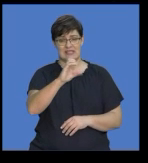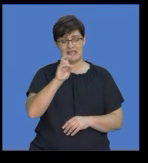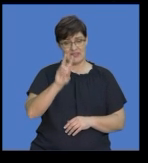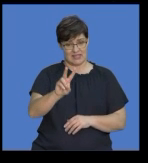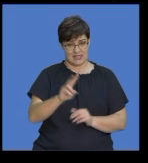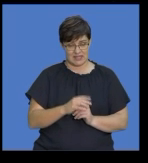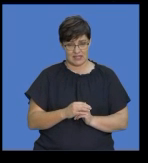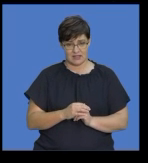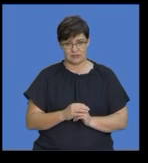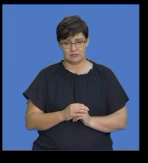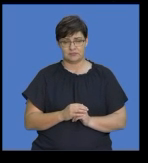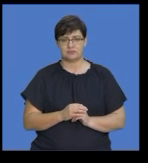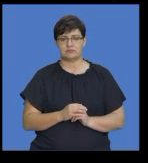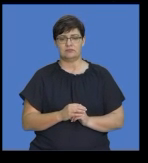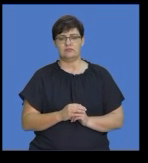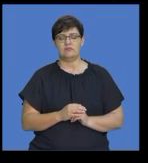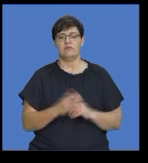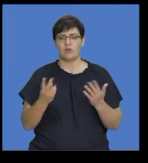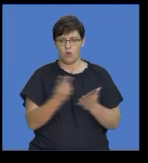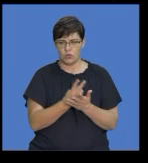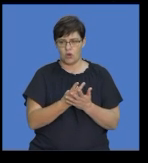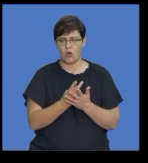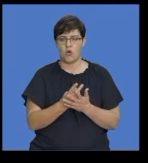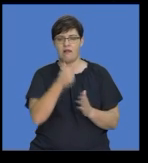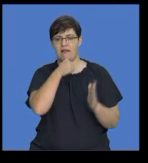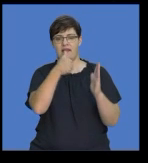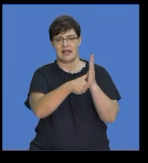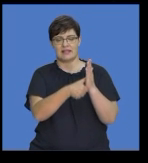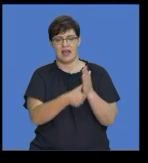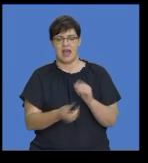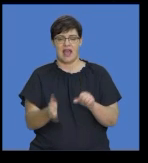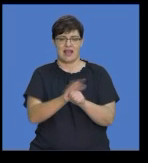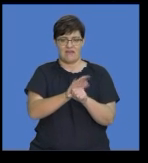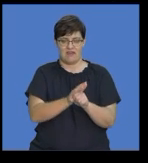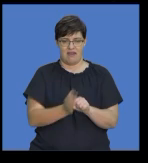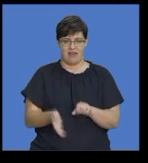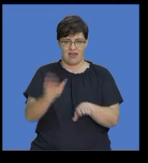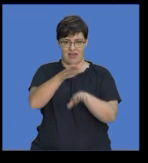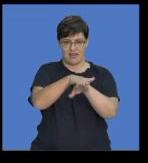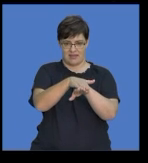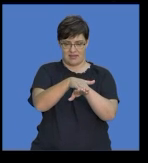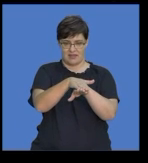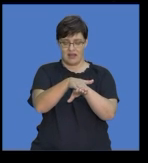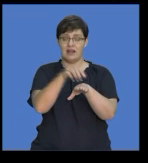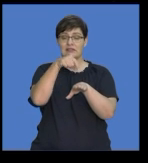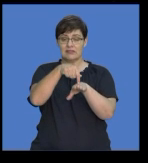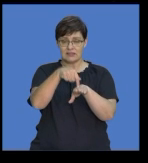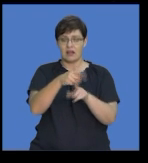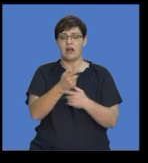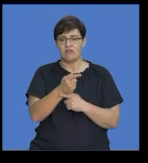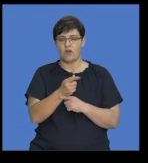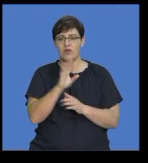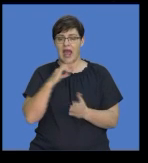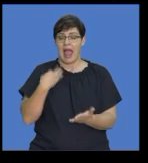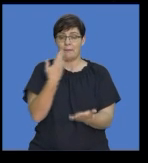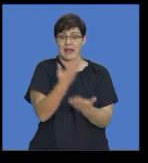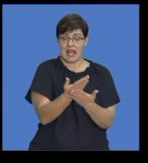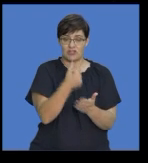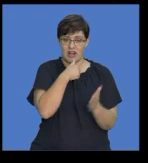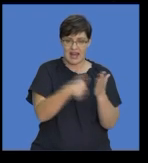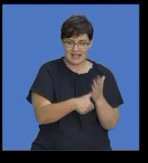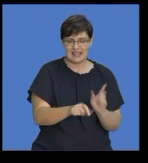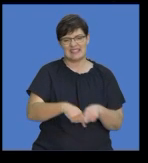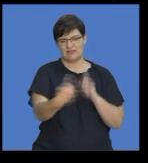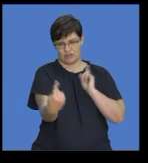curriculum vitae, which we call the CV, and a covering letter. The covering letter may differ from the letter of application.